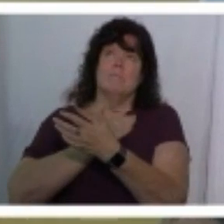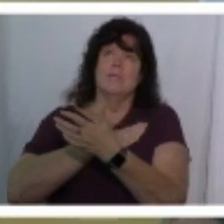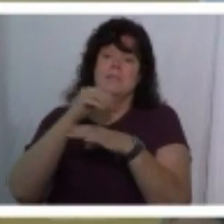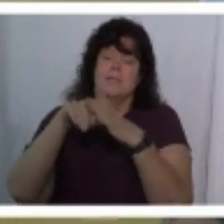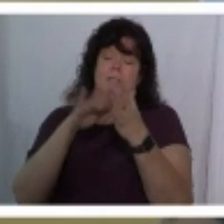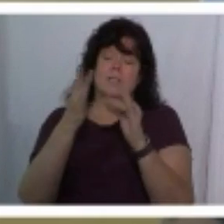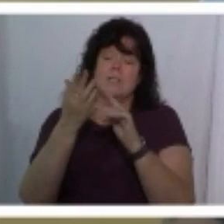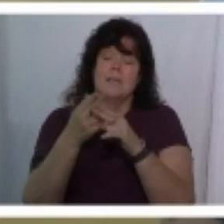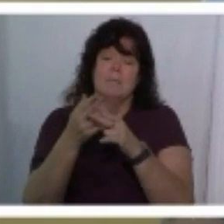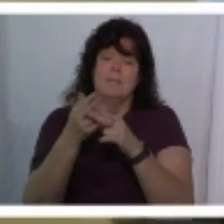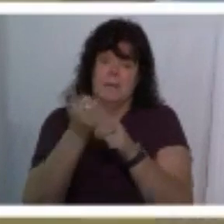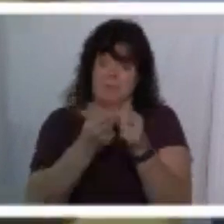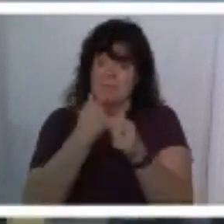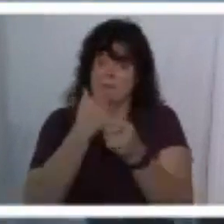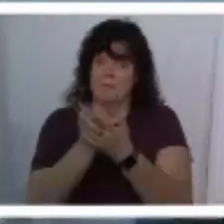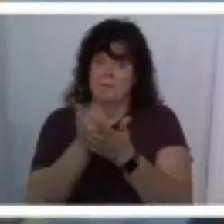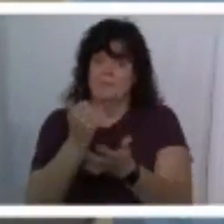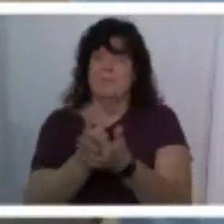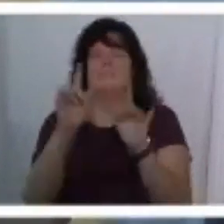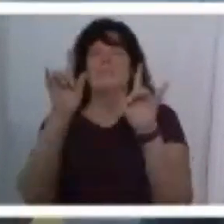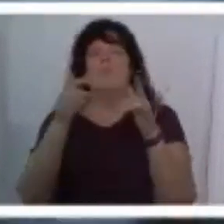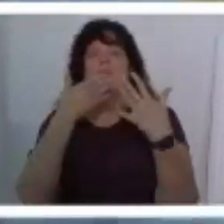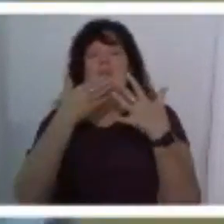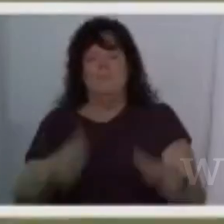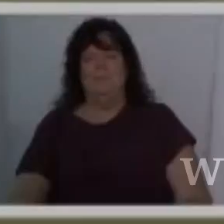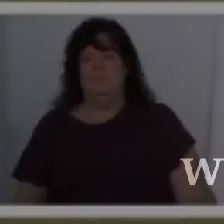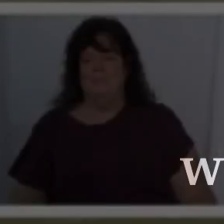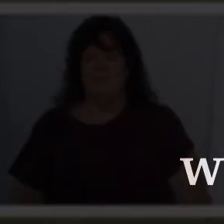everybody said amen i love you all thank you